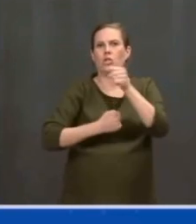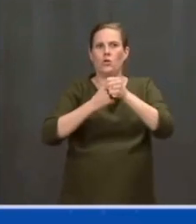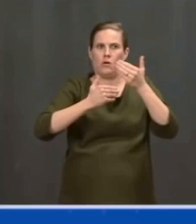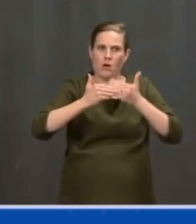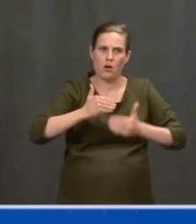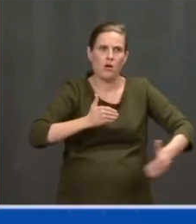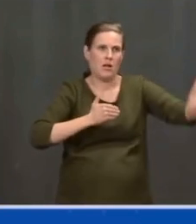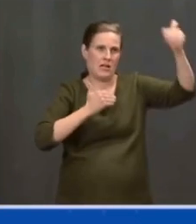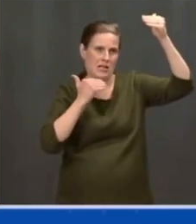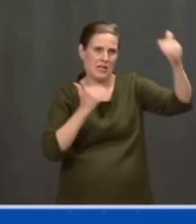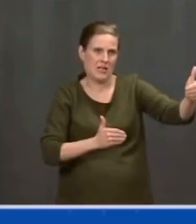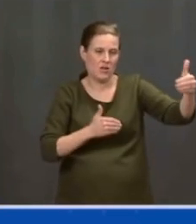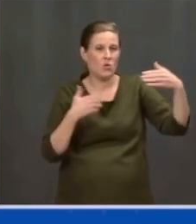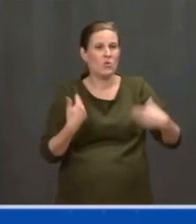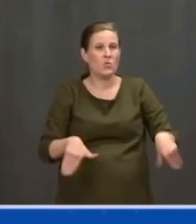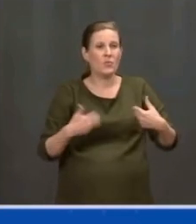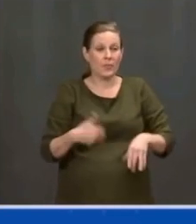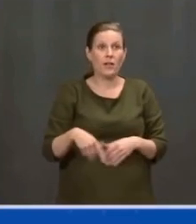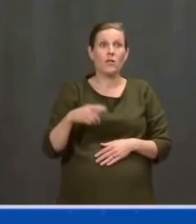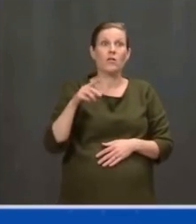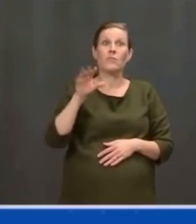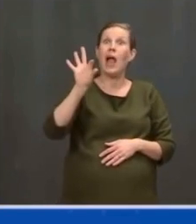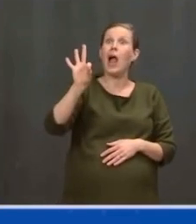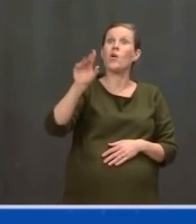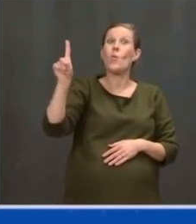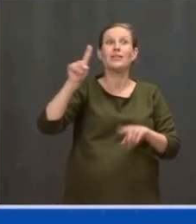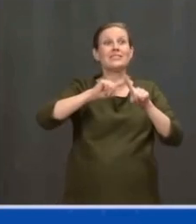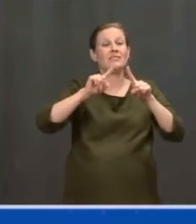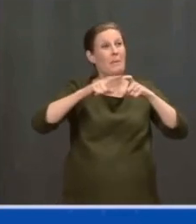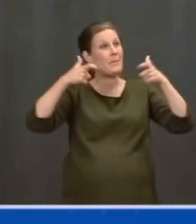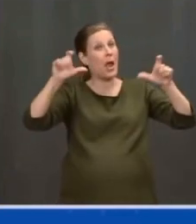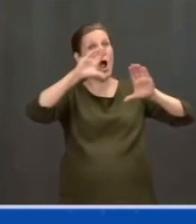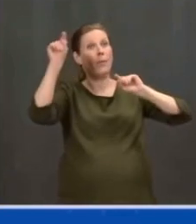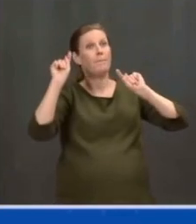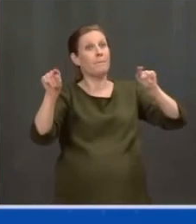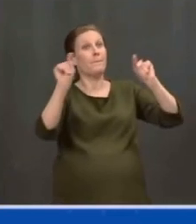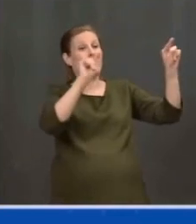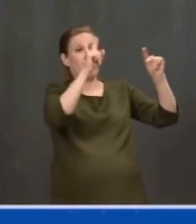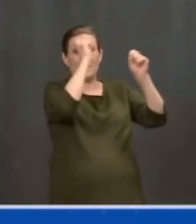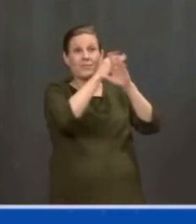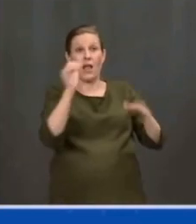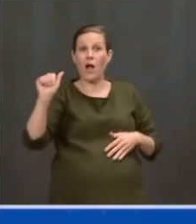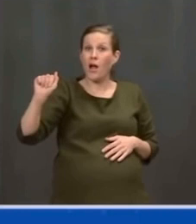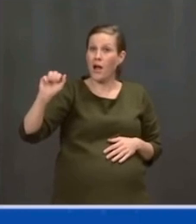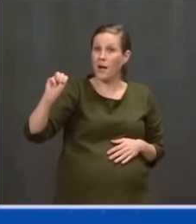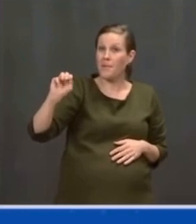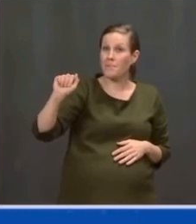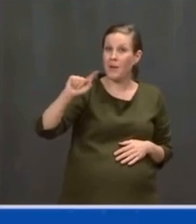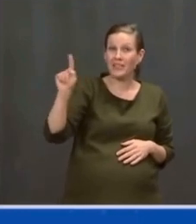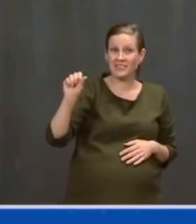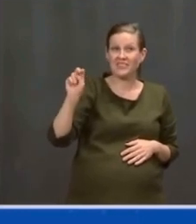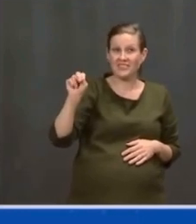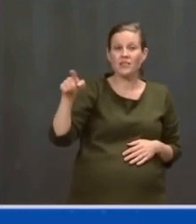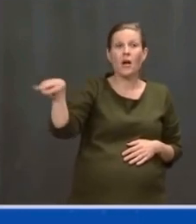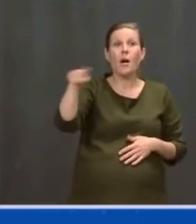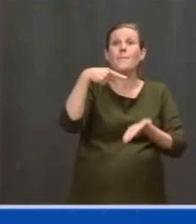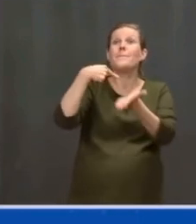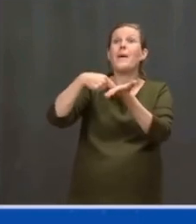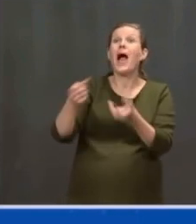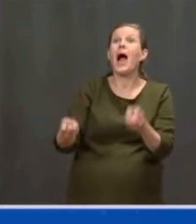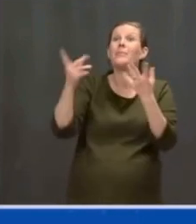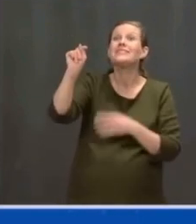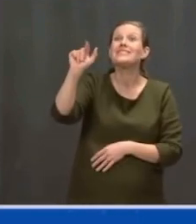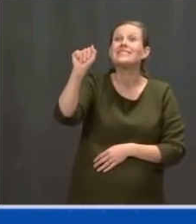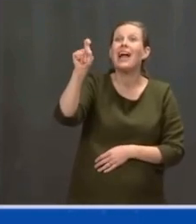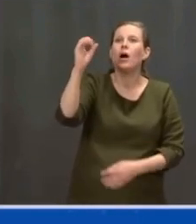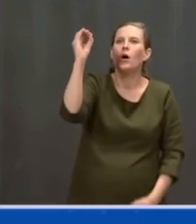various loopholes so they pay not a single solitary penny in federal income tax. I